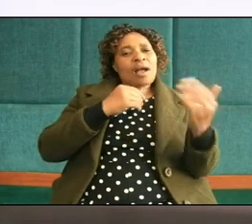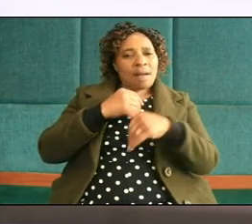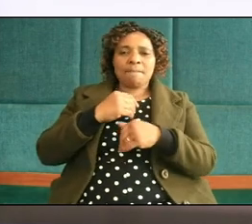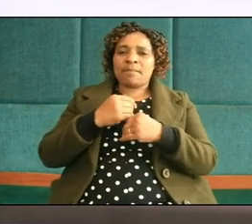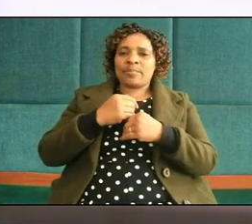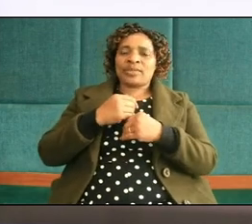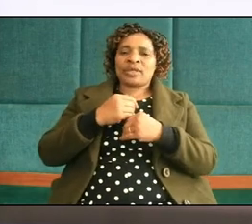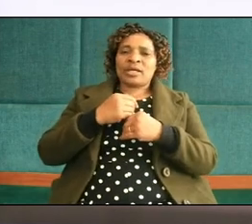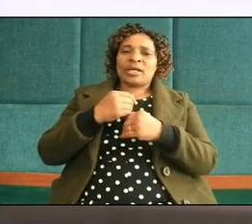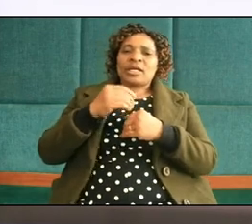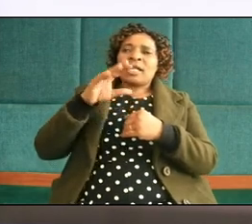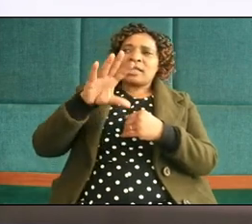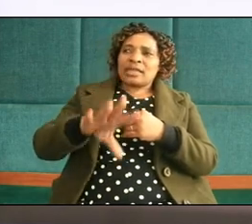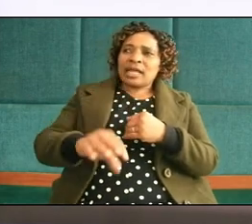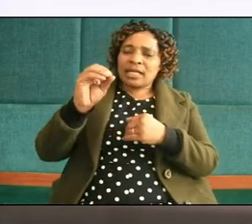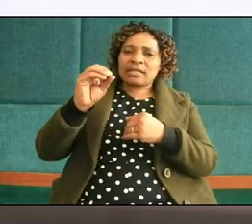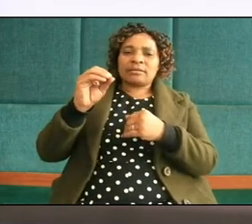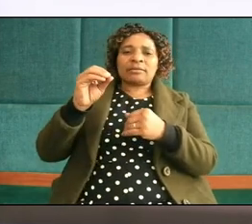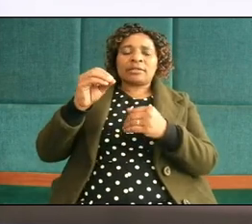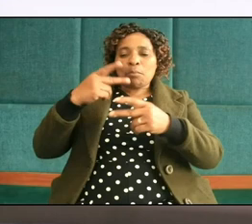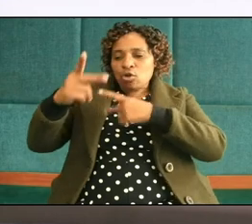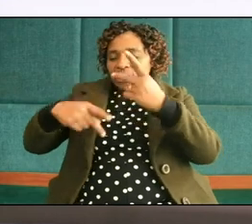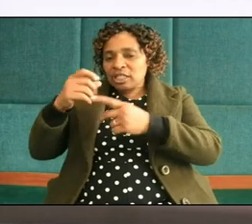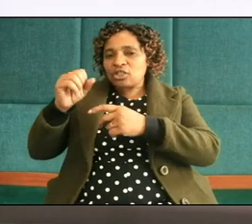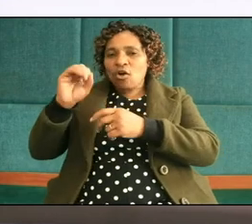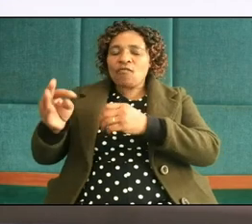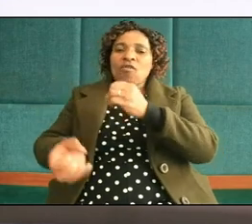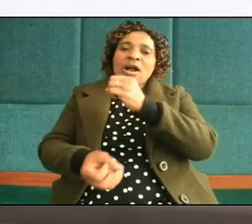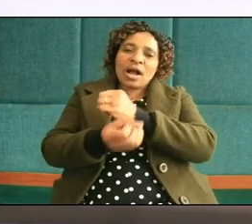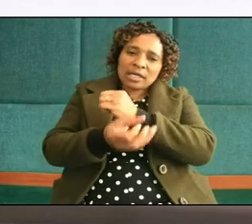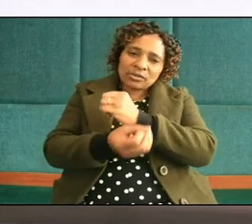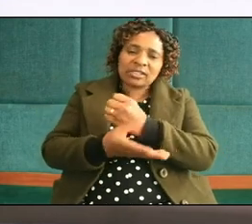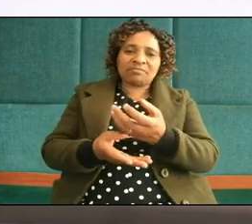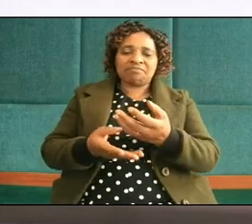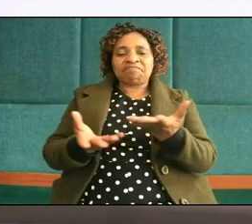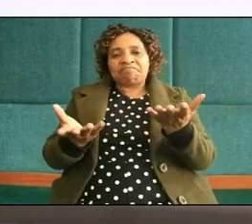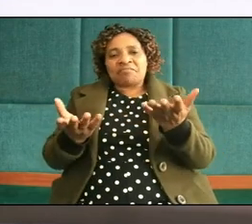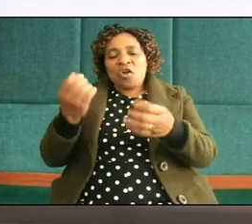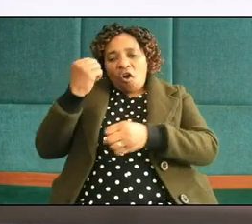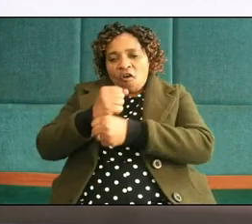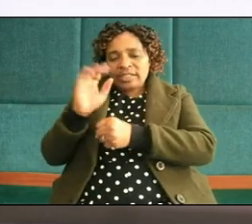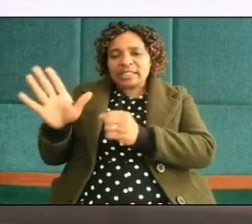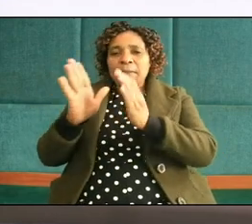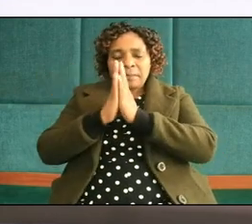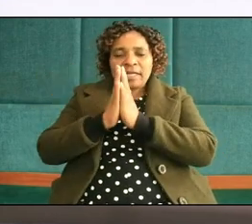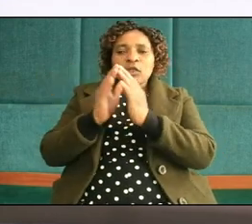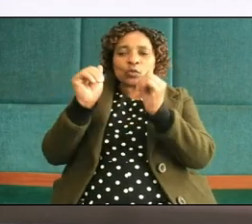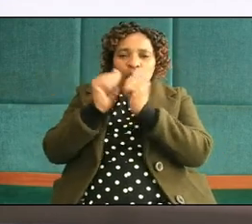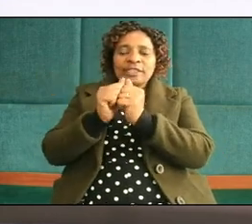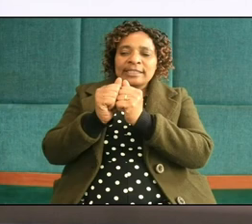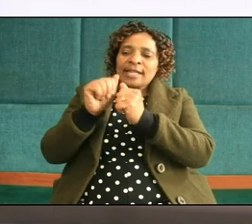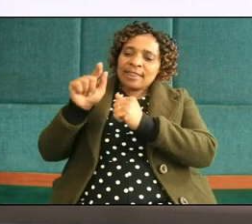taking sessions of counseling in his office praying with that young